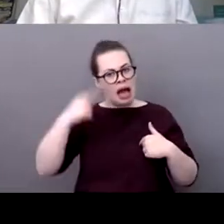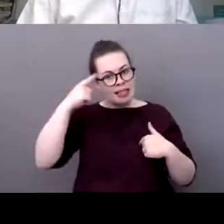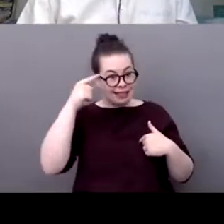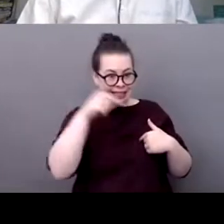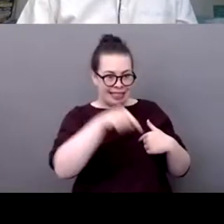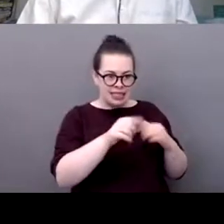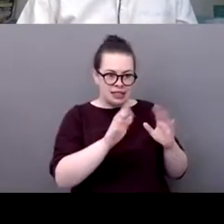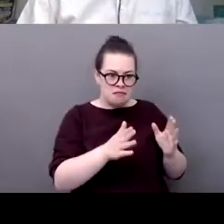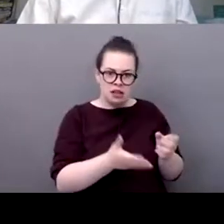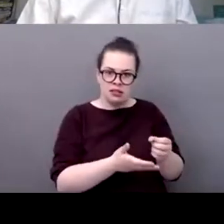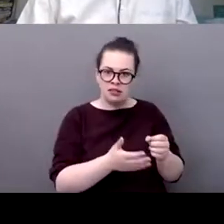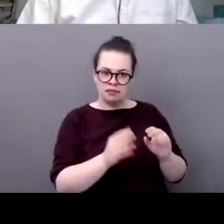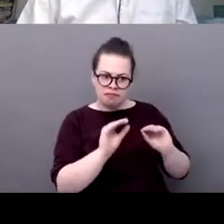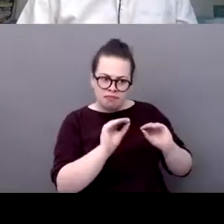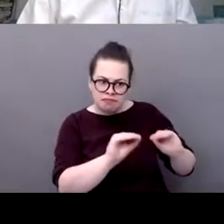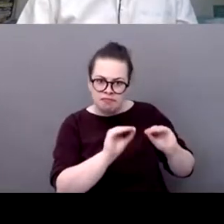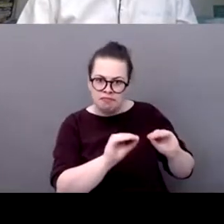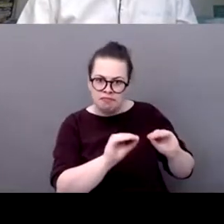fédérations sur ce point de vue là